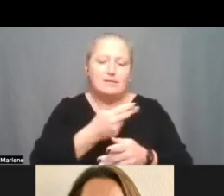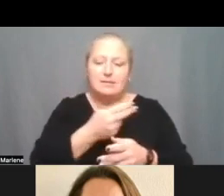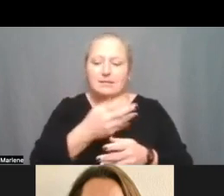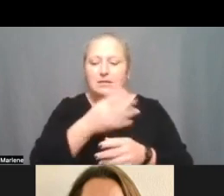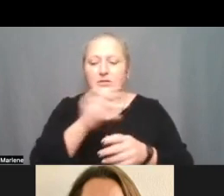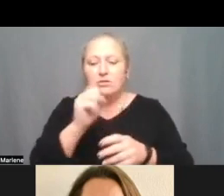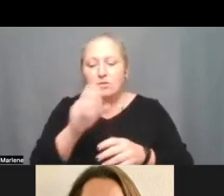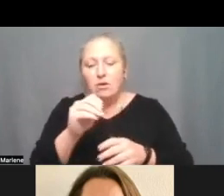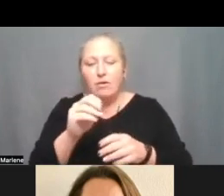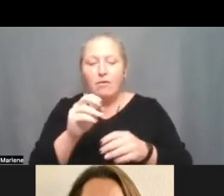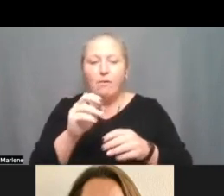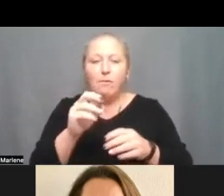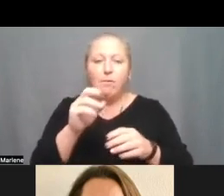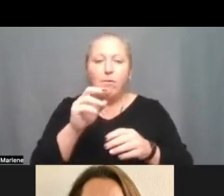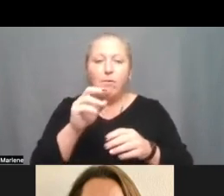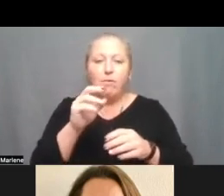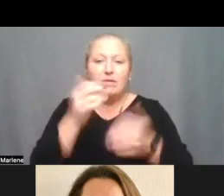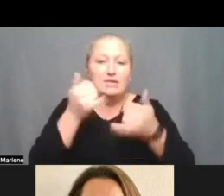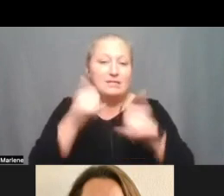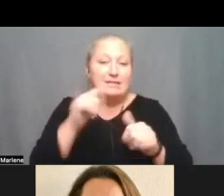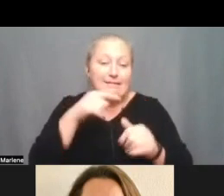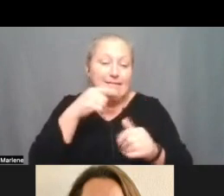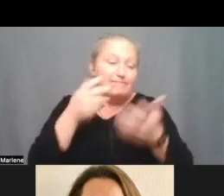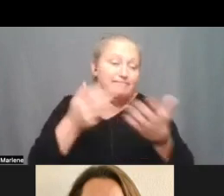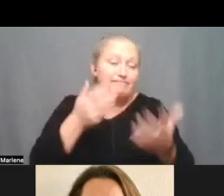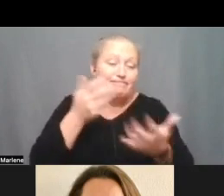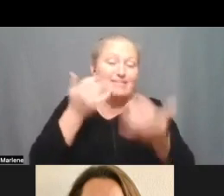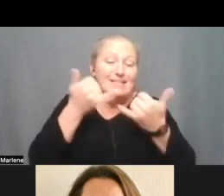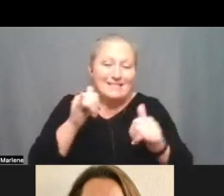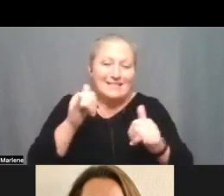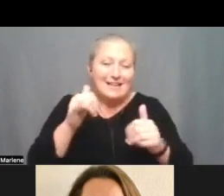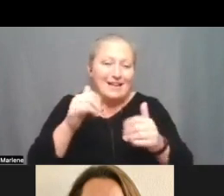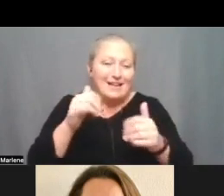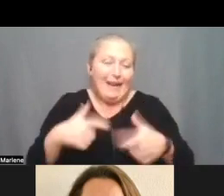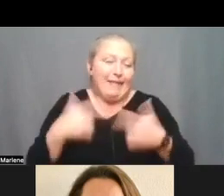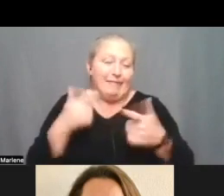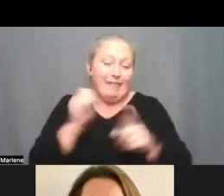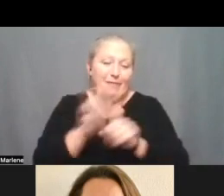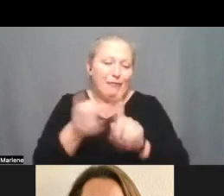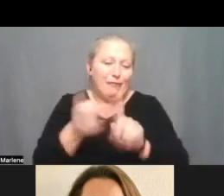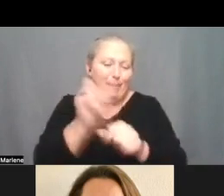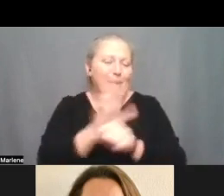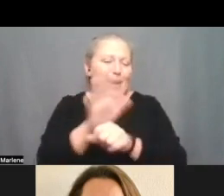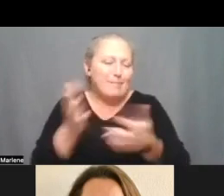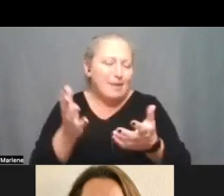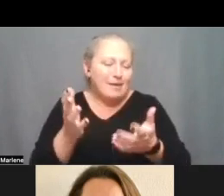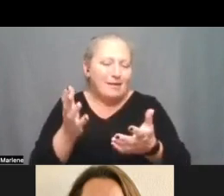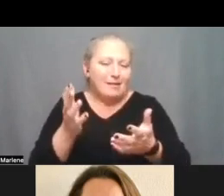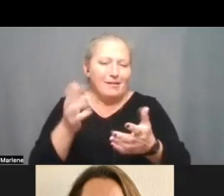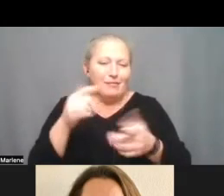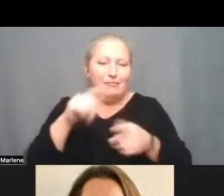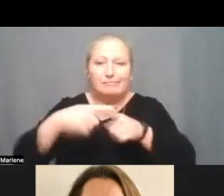um again we're still just to say we're we're still living some of the effects of the pandemic right where we we launched curriculum